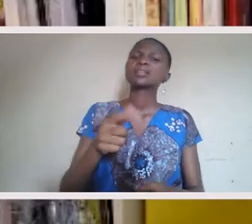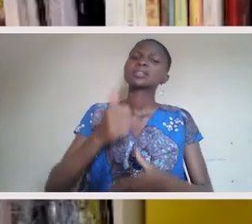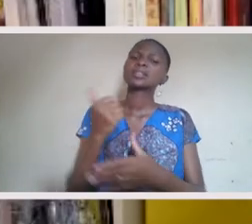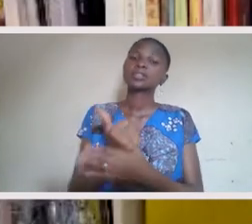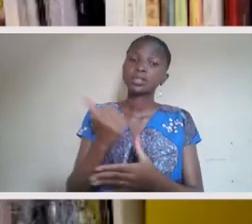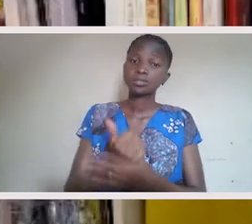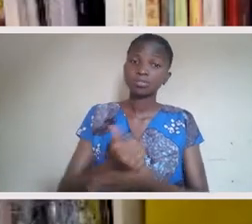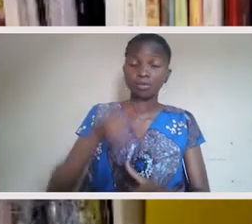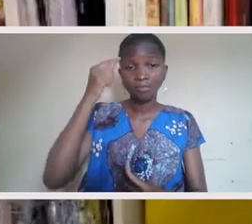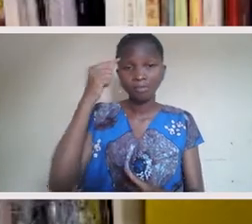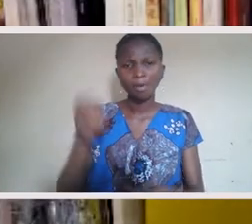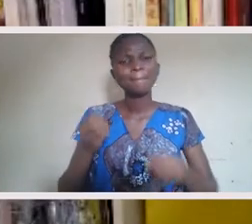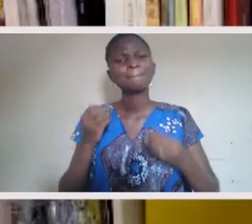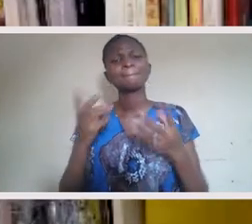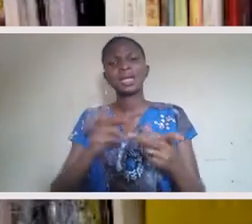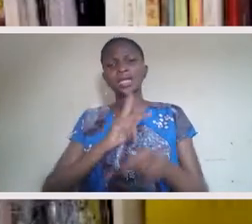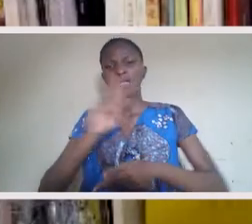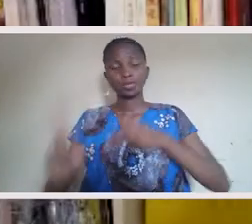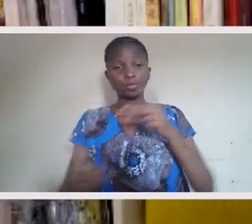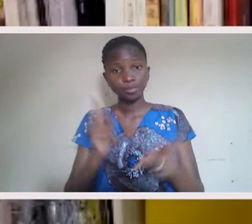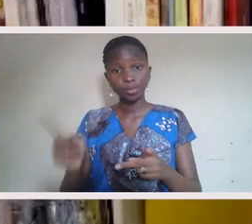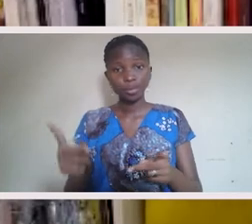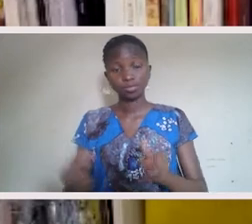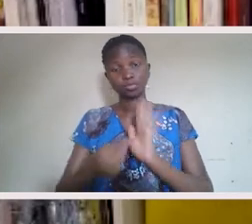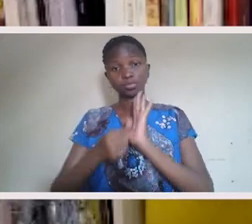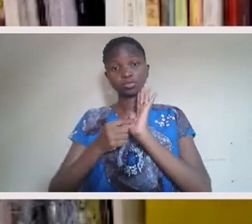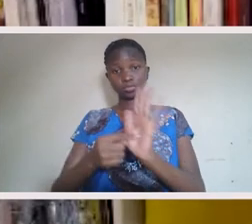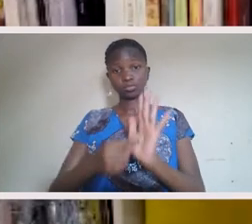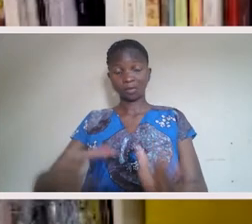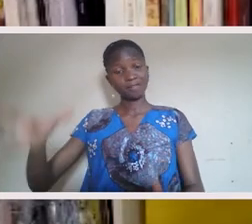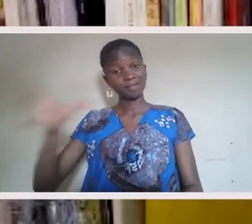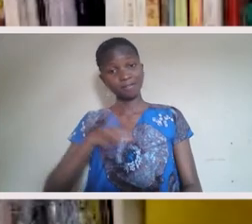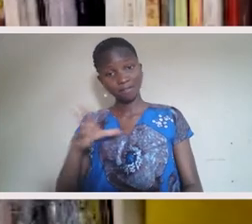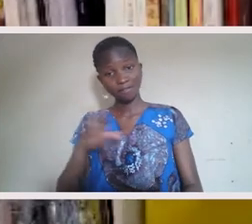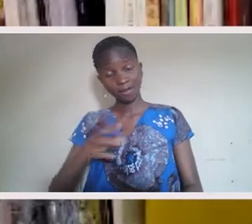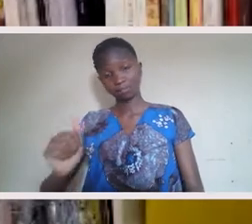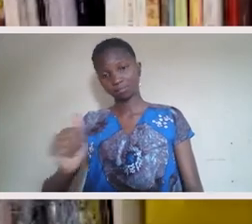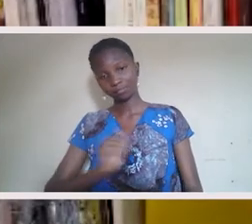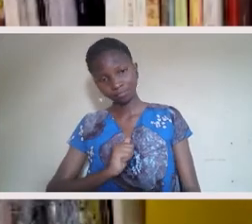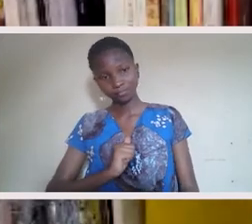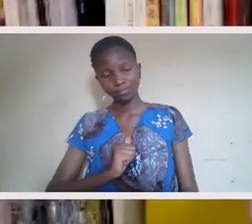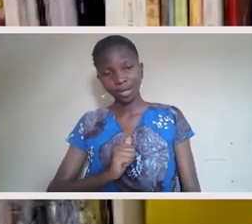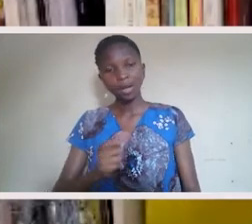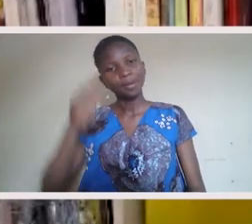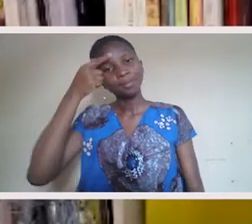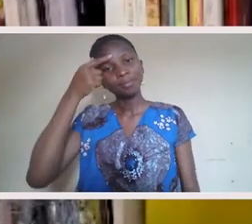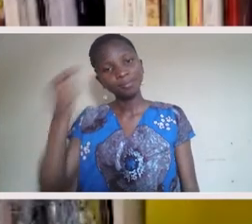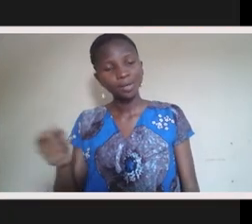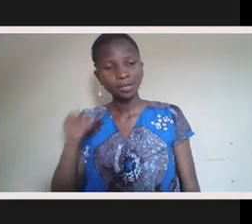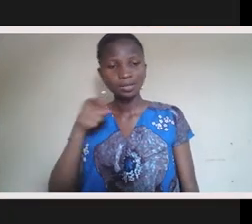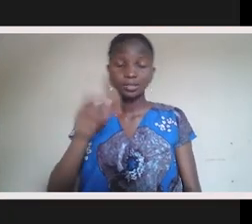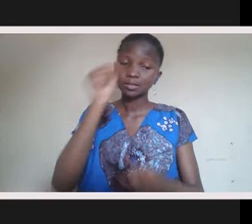people to fully show up as themselves in an environment that is dependent on you following the rules.